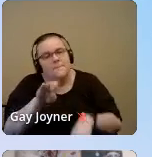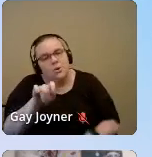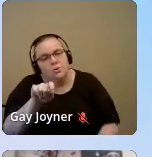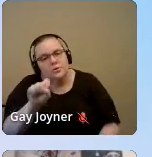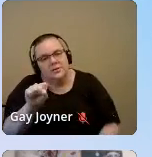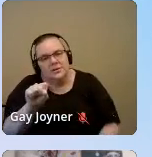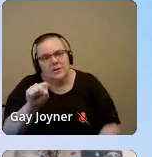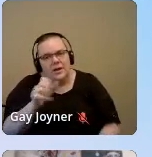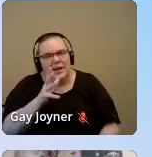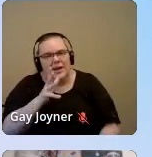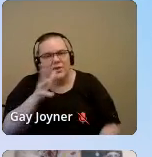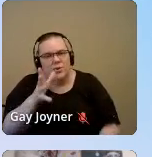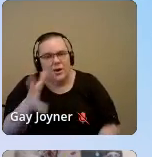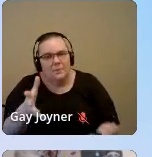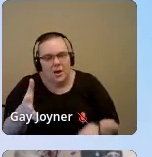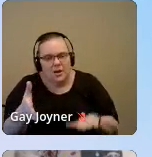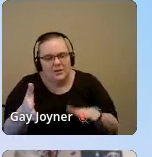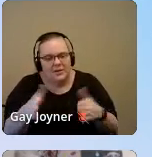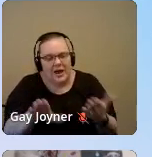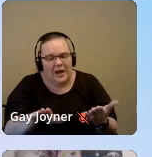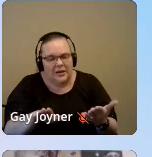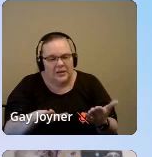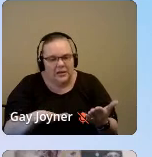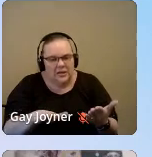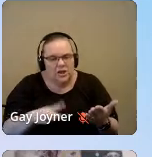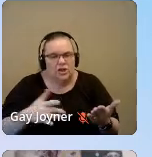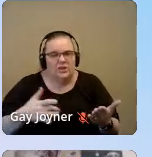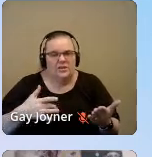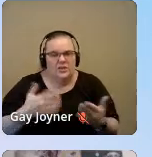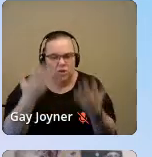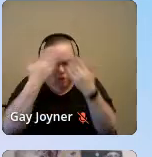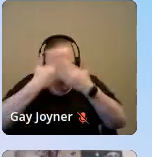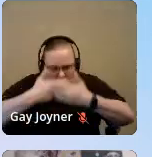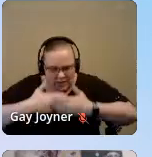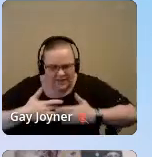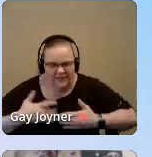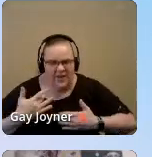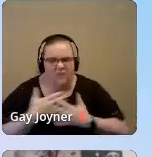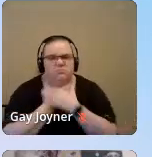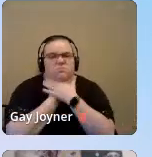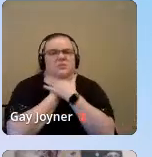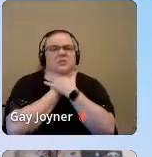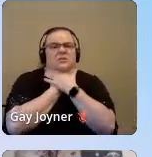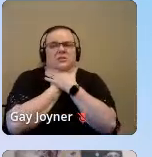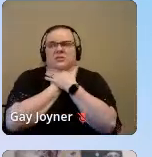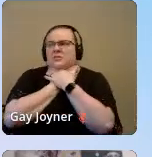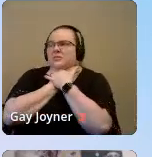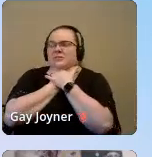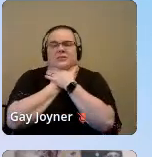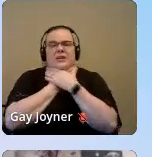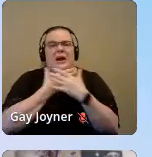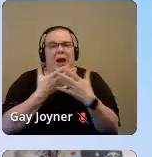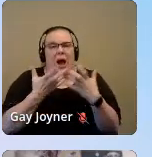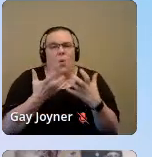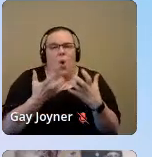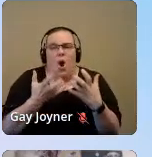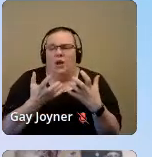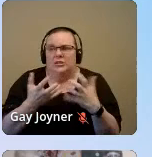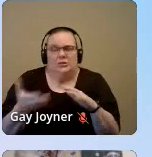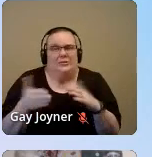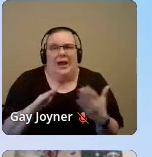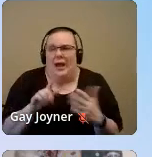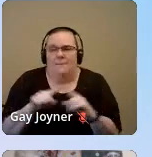died, the darkness welled up and started choking her. She wanted to stop the world and get off because when your world ends, but you're still alive,